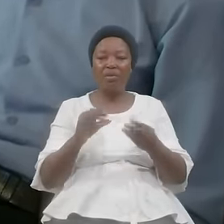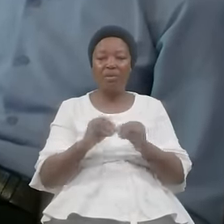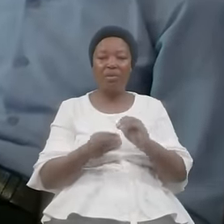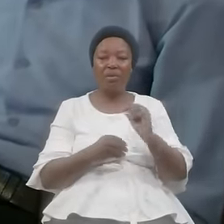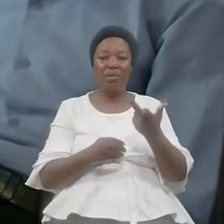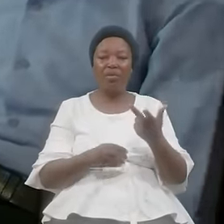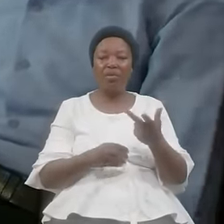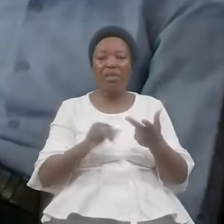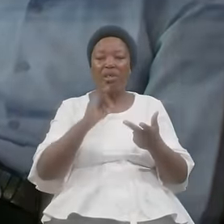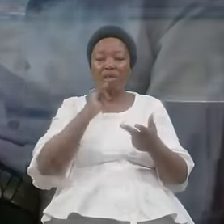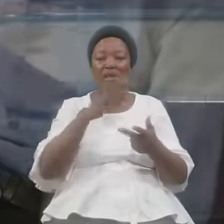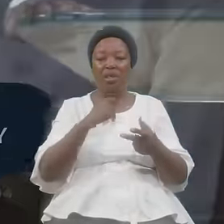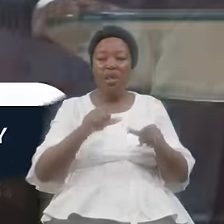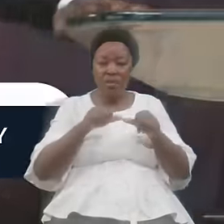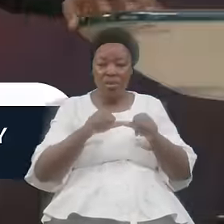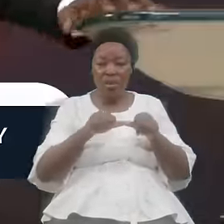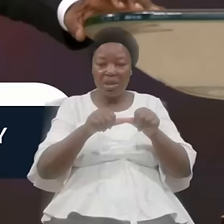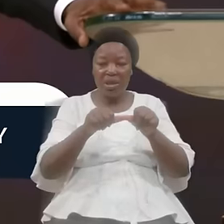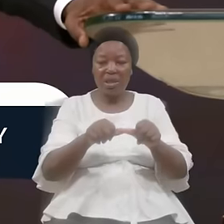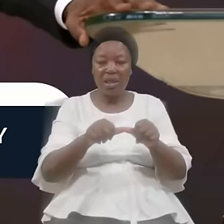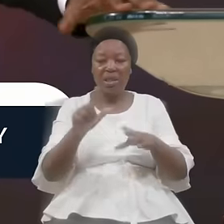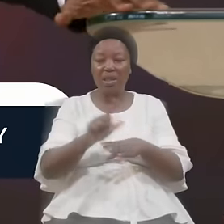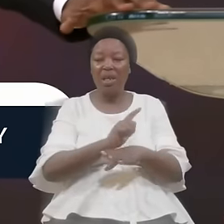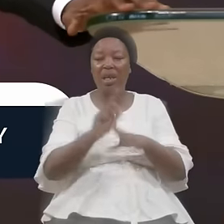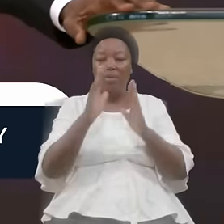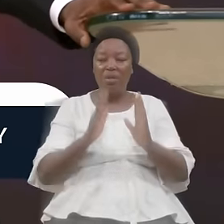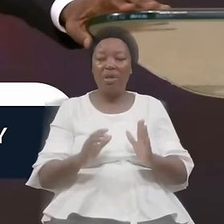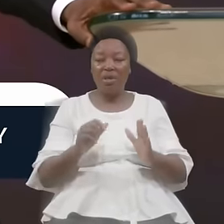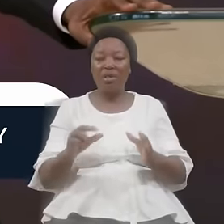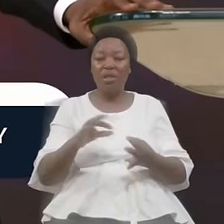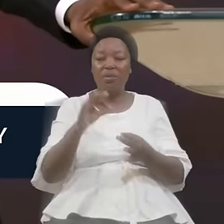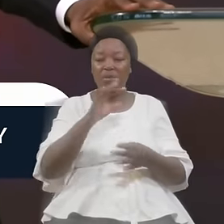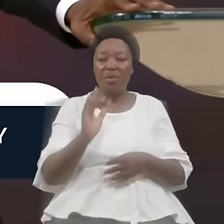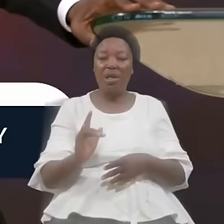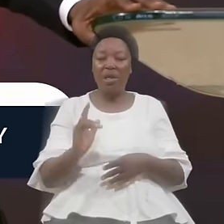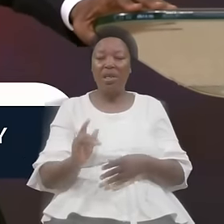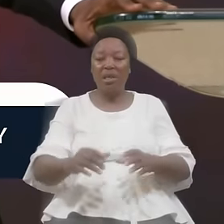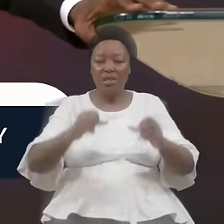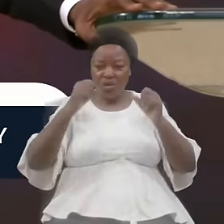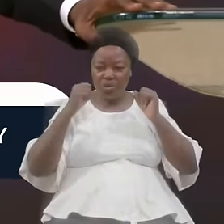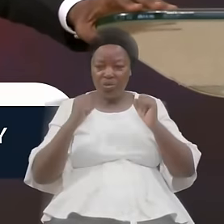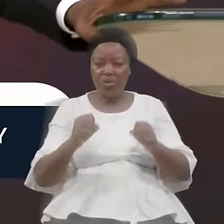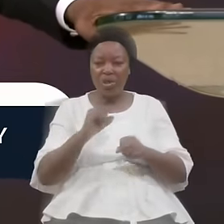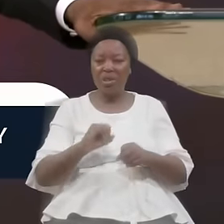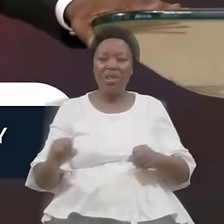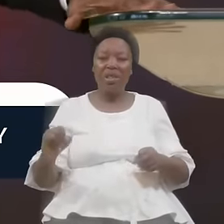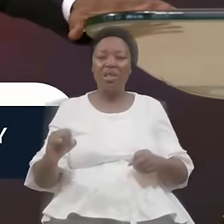Three The Consistent Libras Spiritually Strengthening